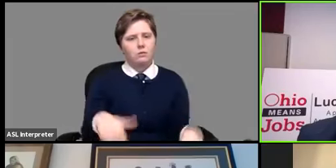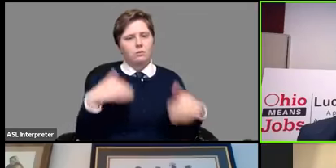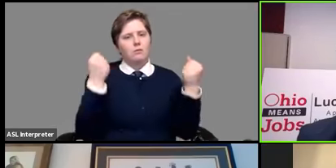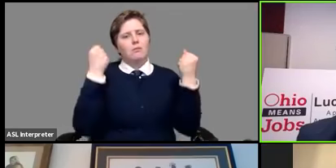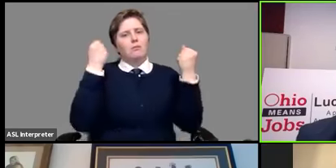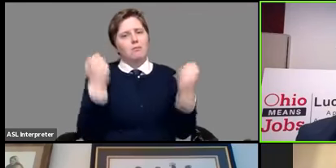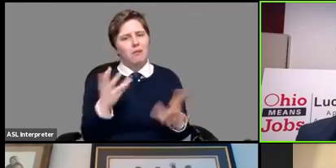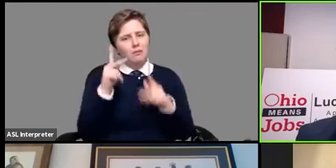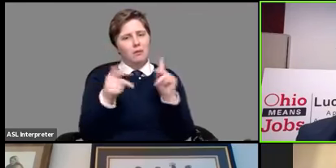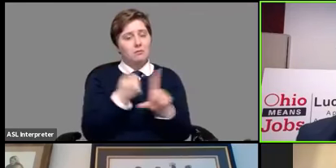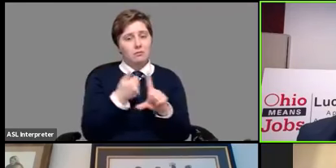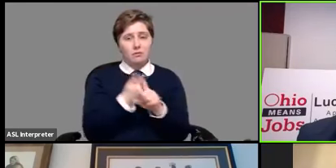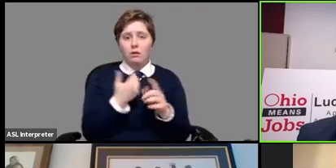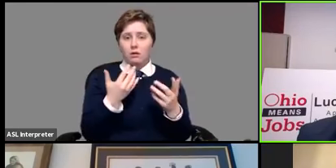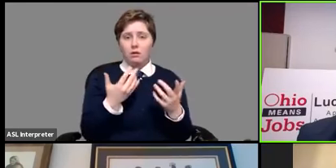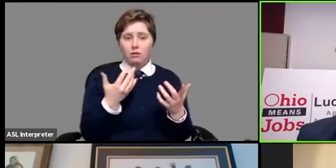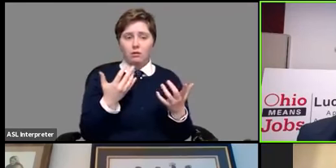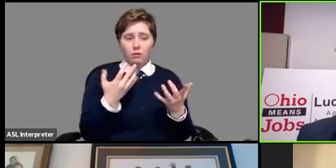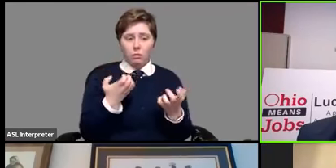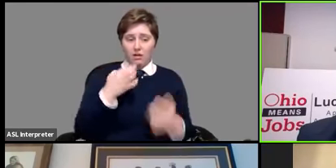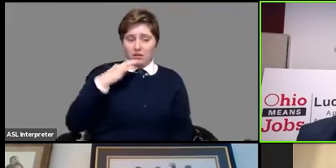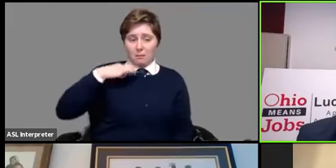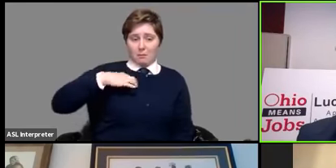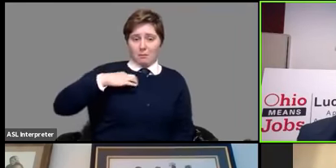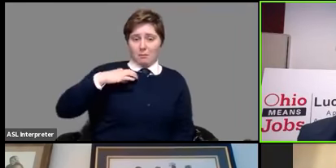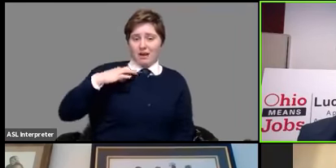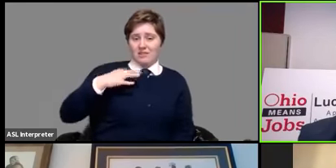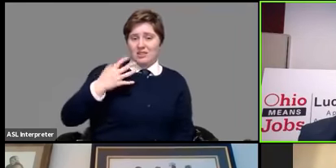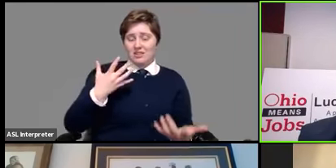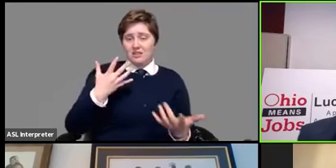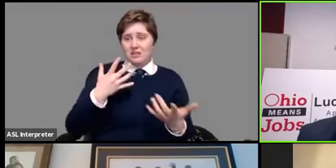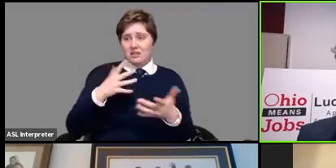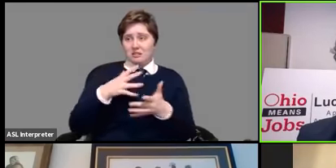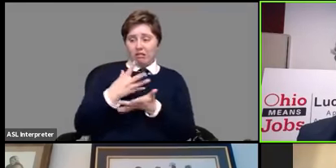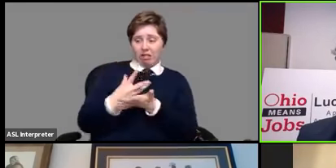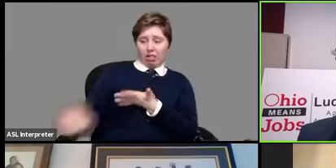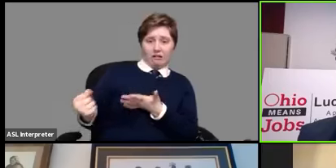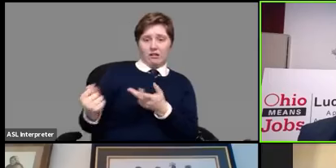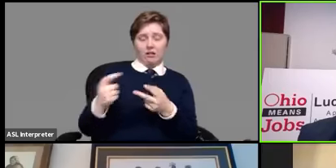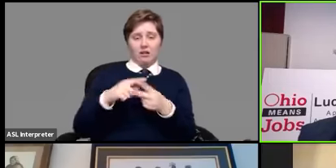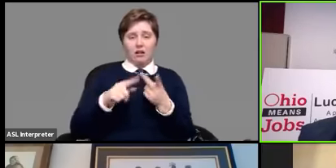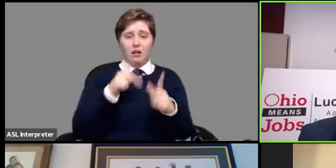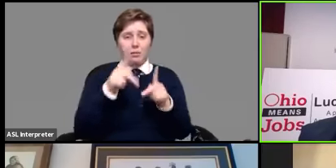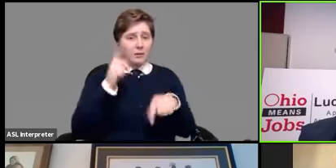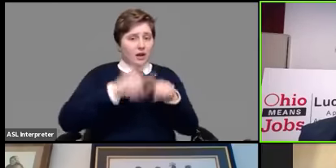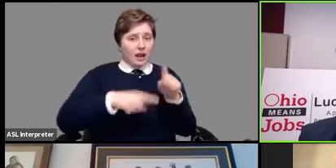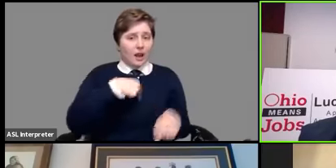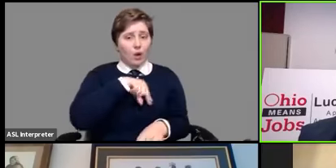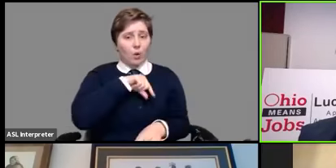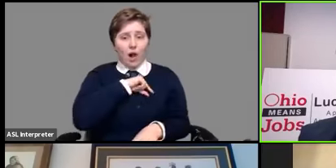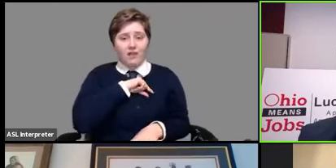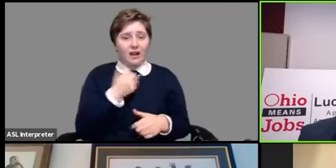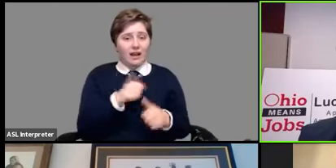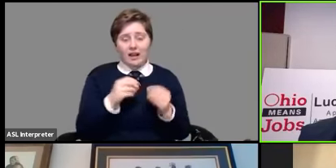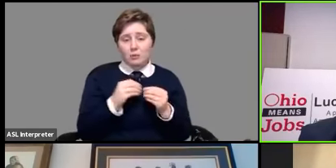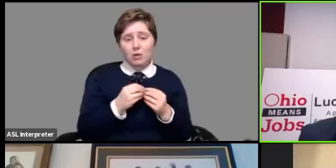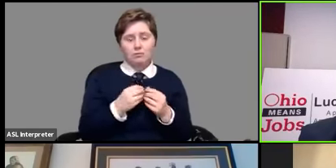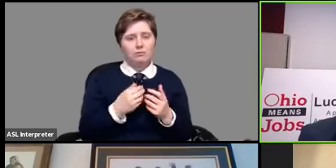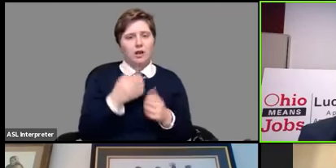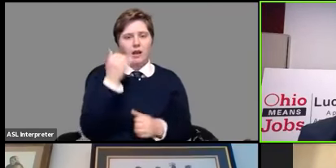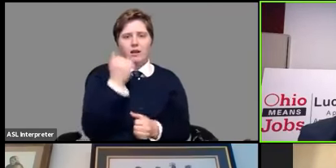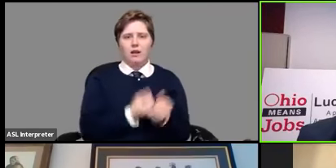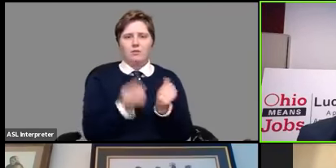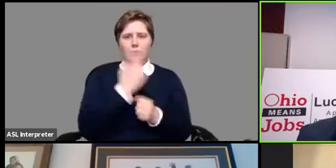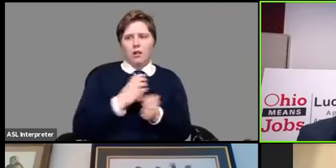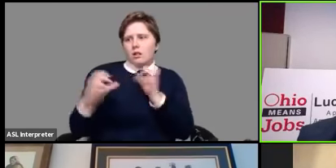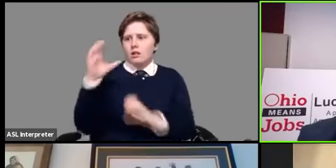that once um all of the benefit the benefits are exhausted or people no longer qualify for those benefits everyone is going